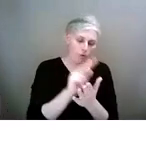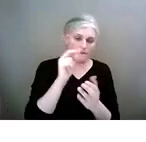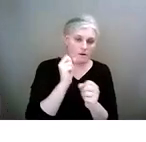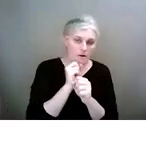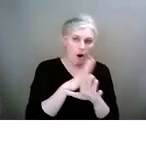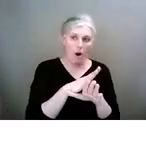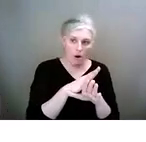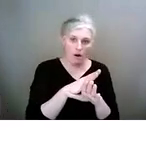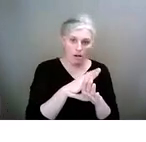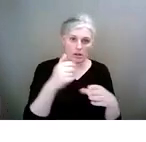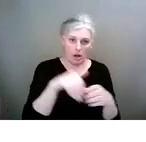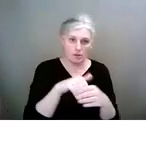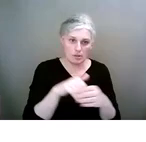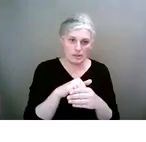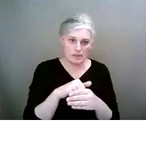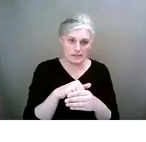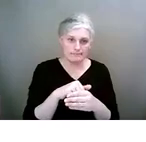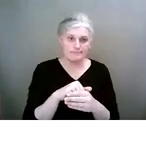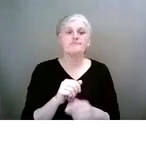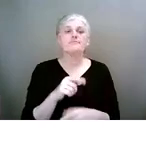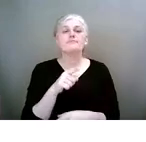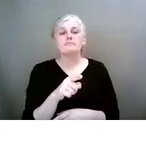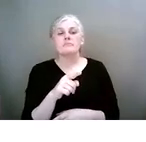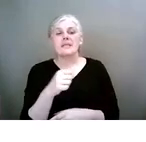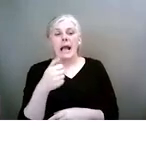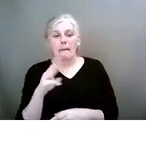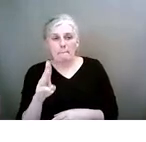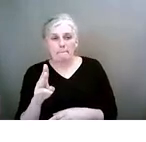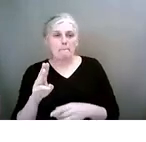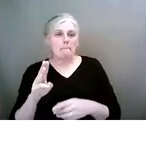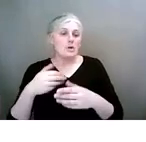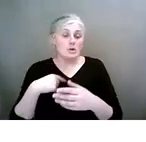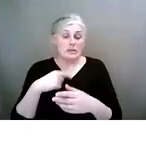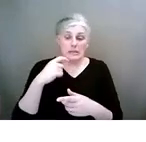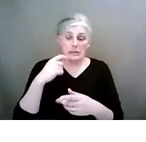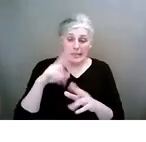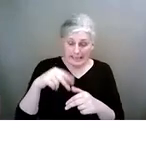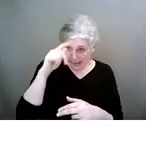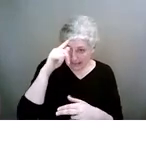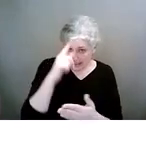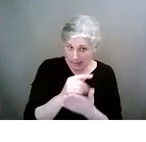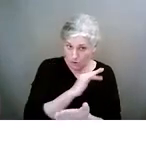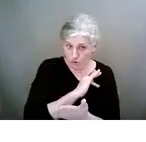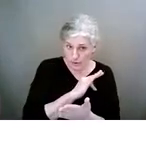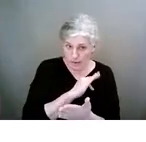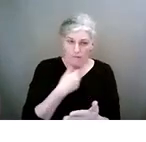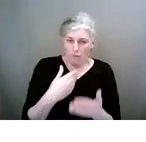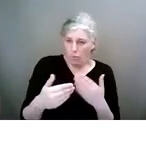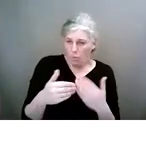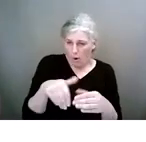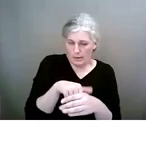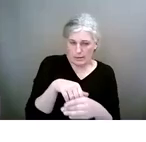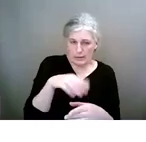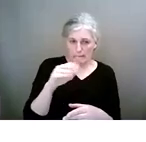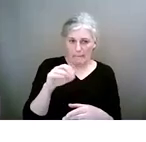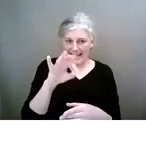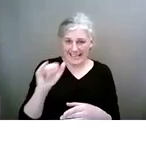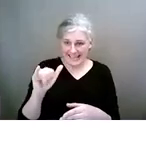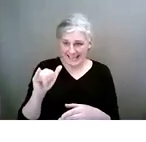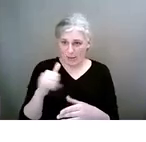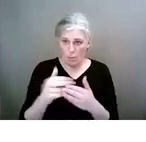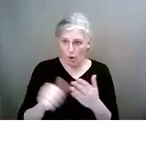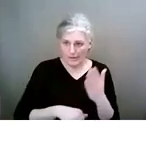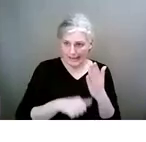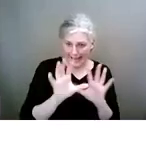App games, you know. You can decide. What are the, Peggy is the age rating.